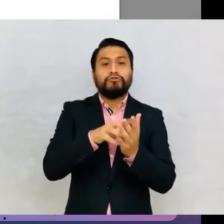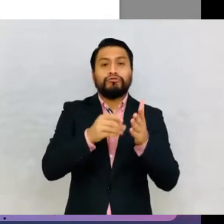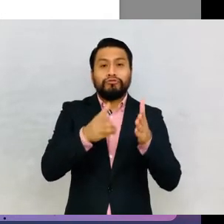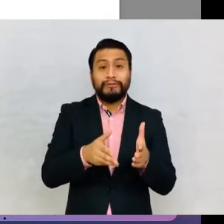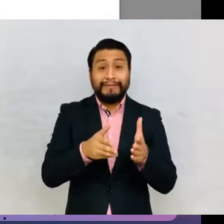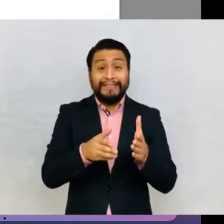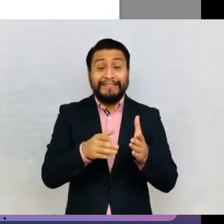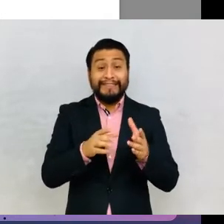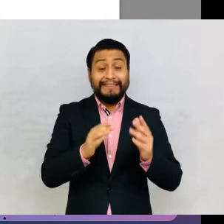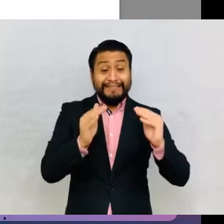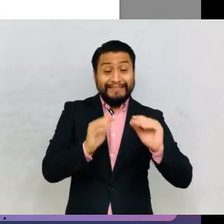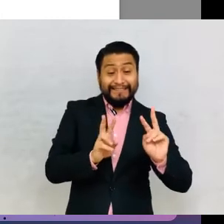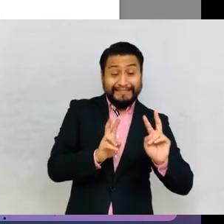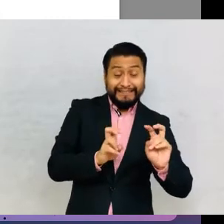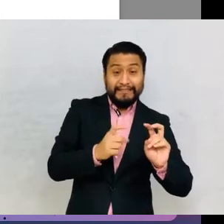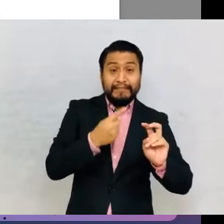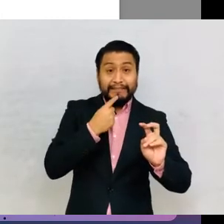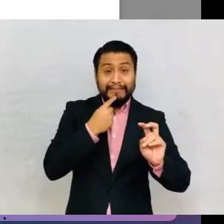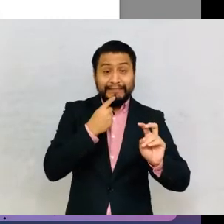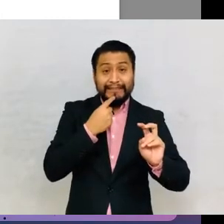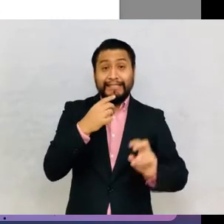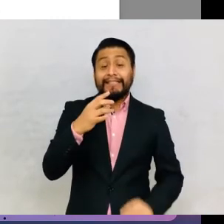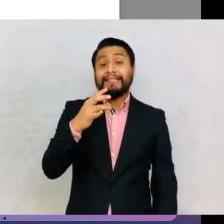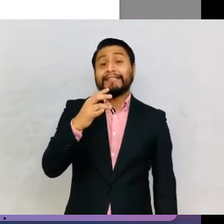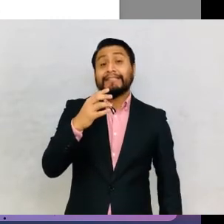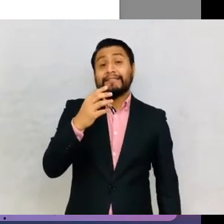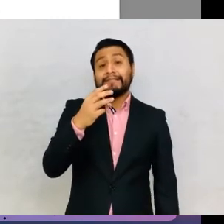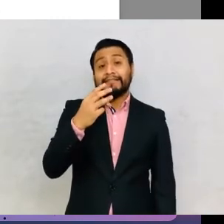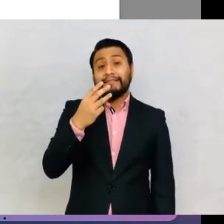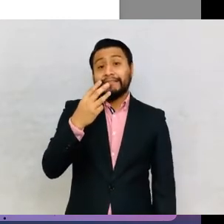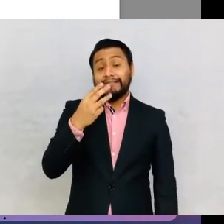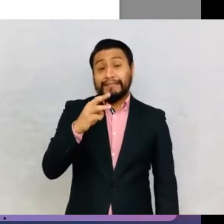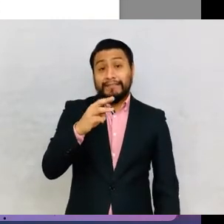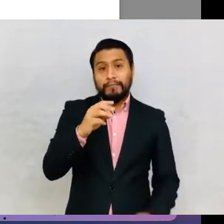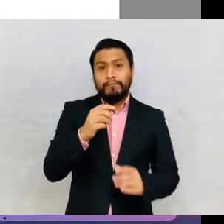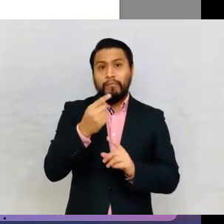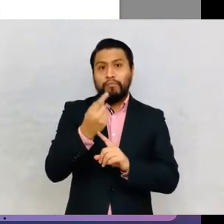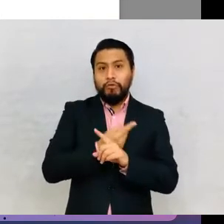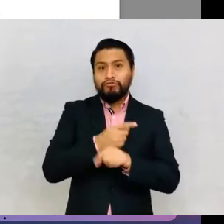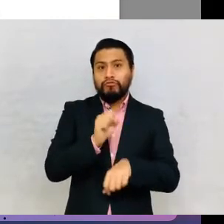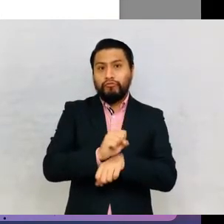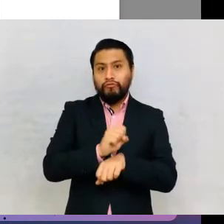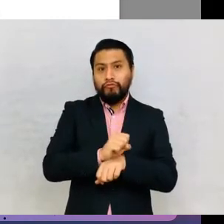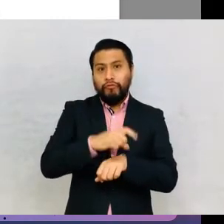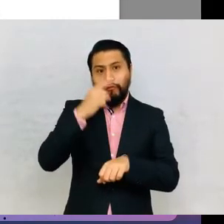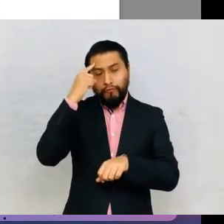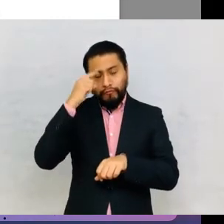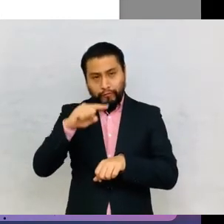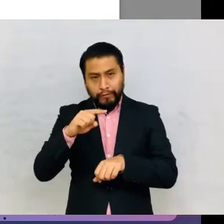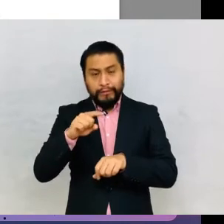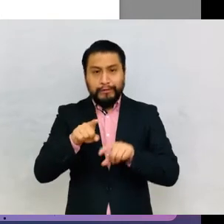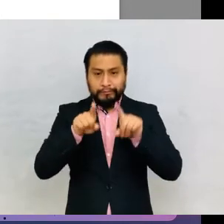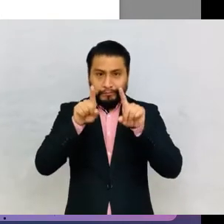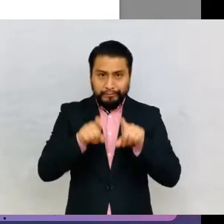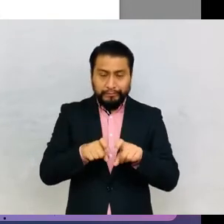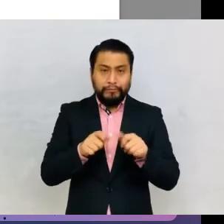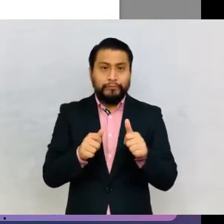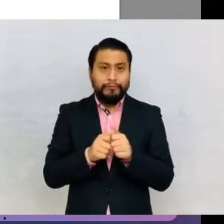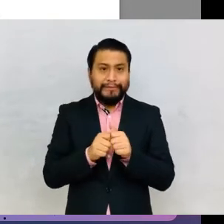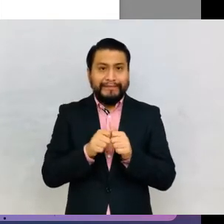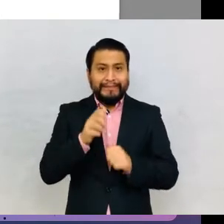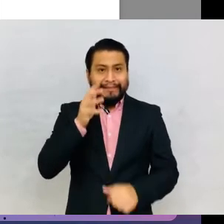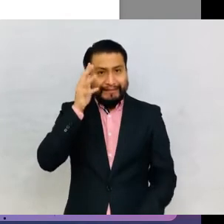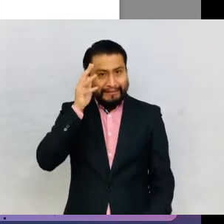subtitle is 16 months of work in a collective psychological experiment with Indians.